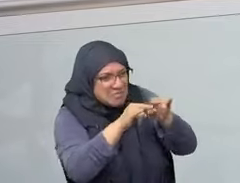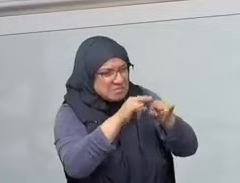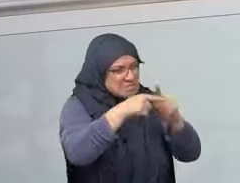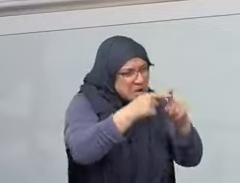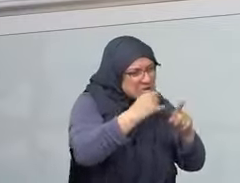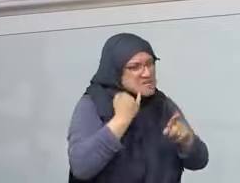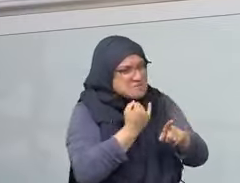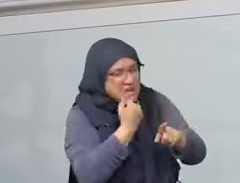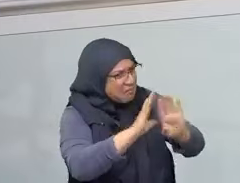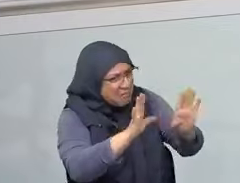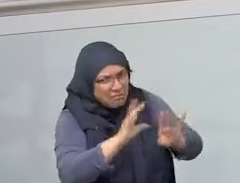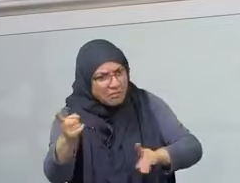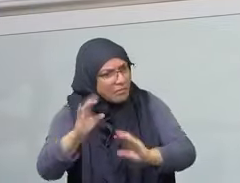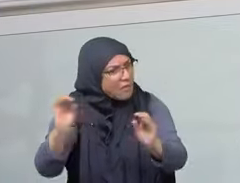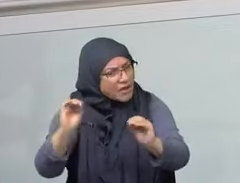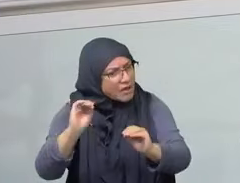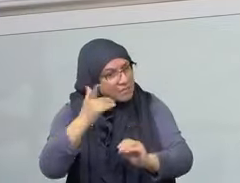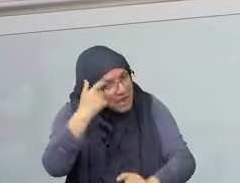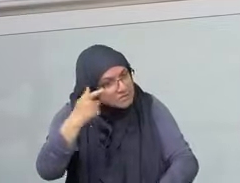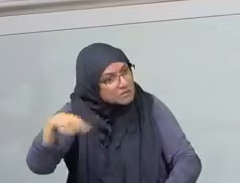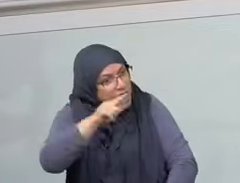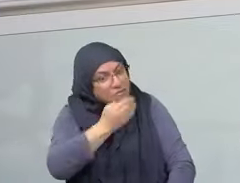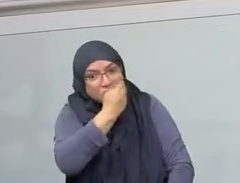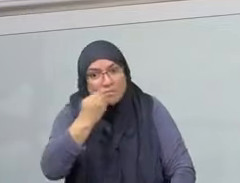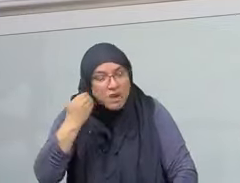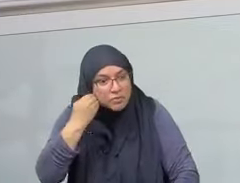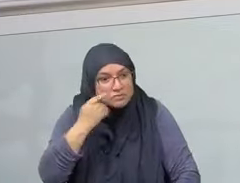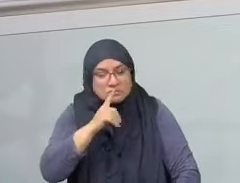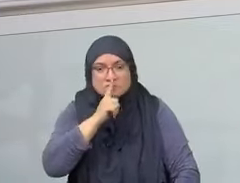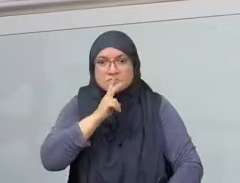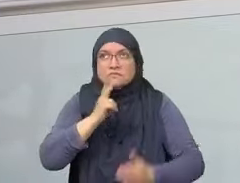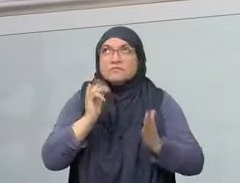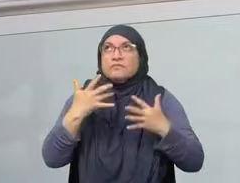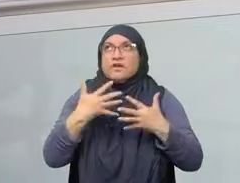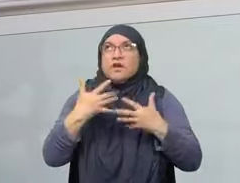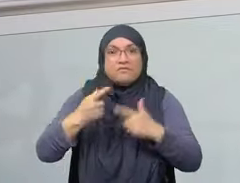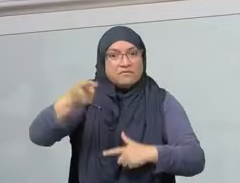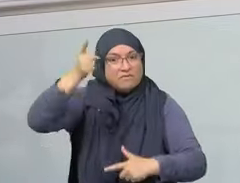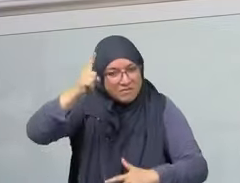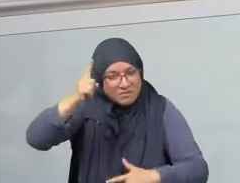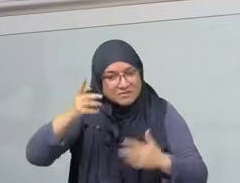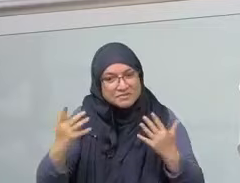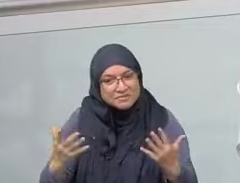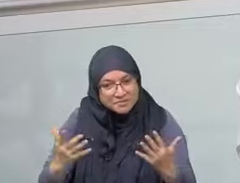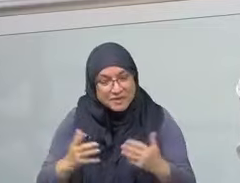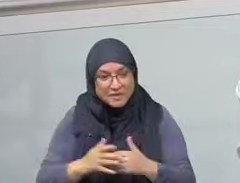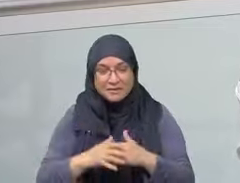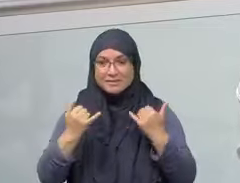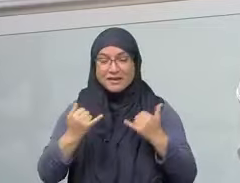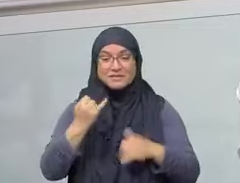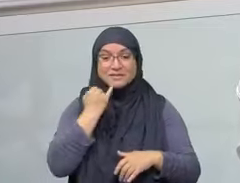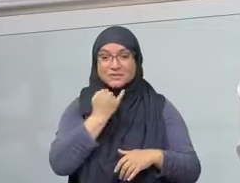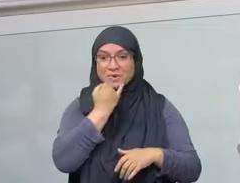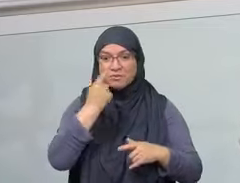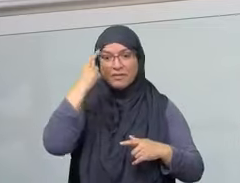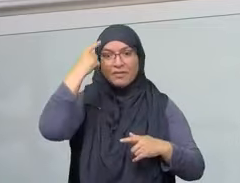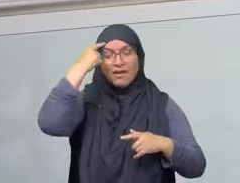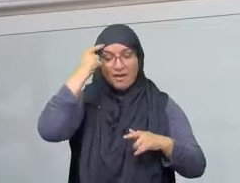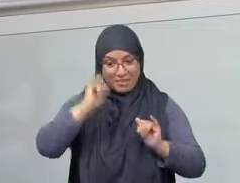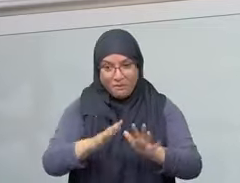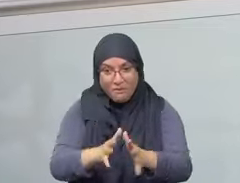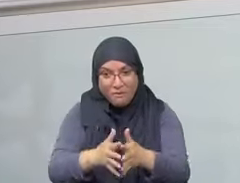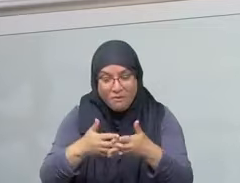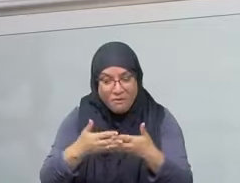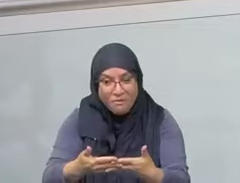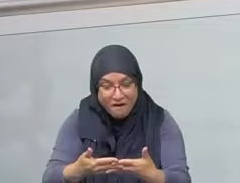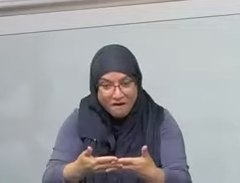the sanctity of that place. And to disconnect yourself from it right now would be a serious error in